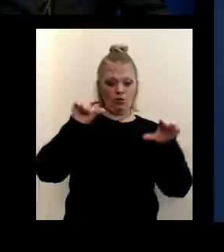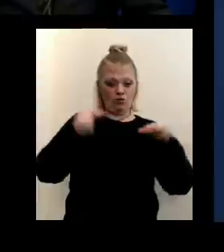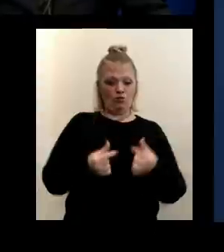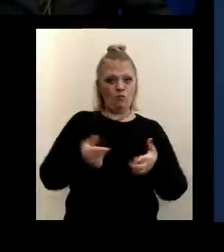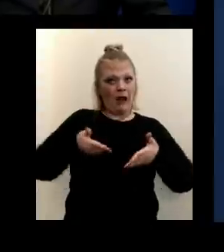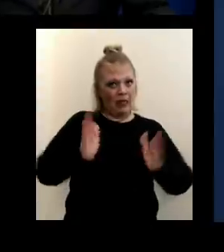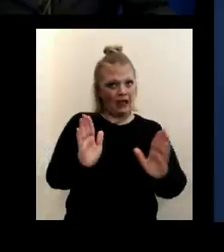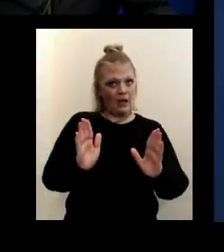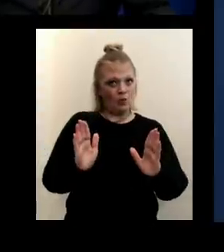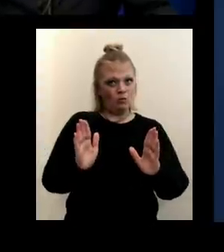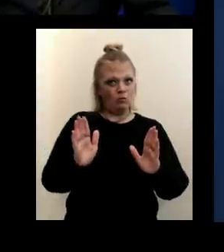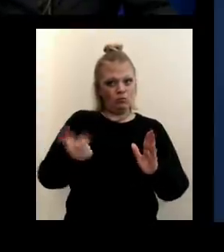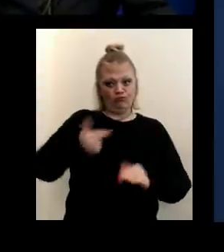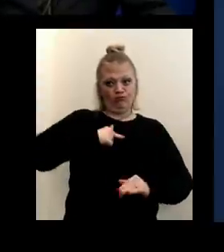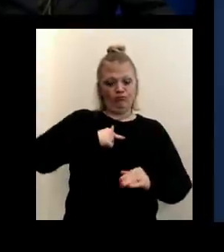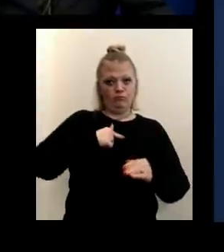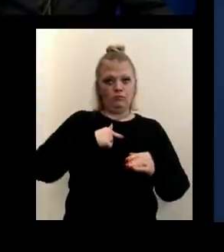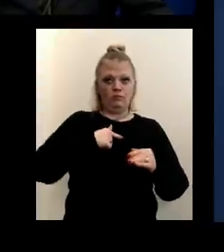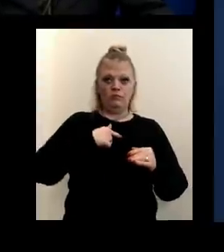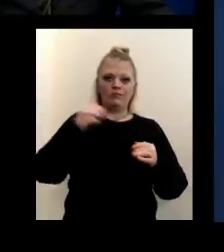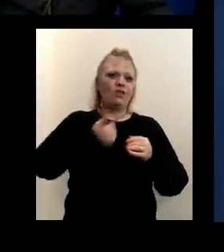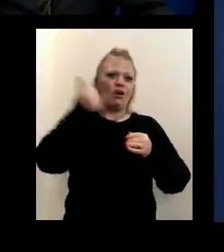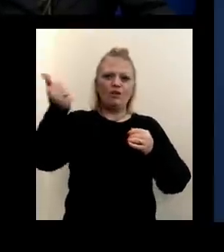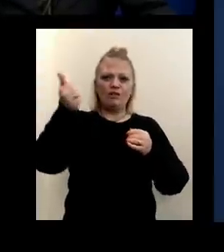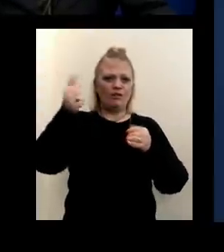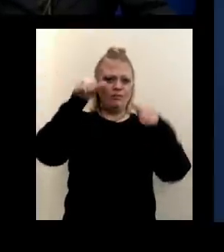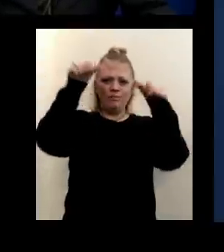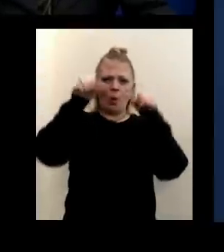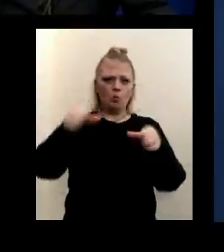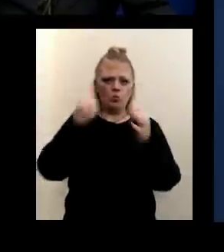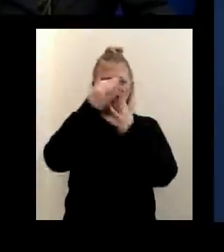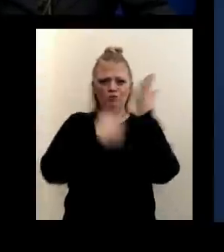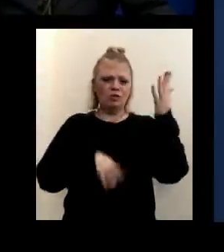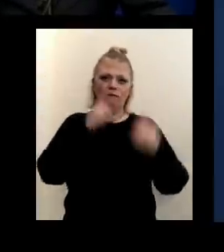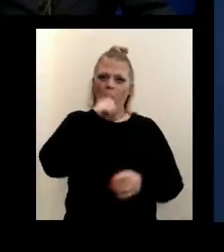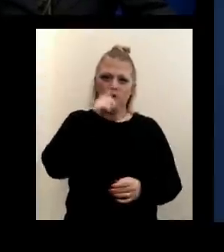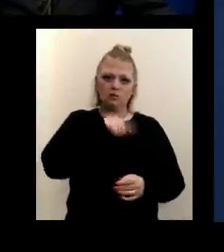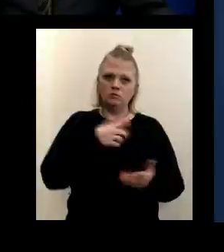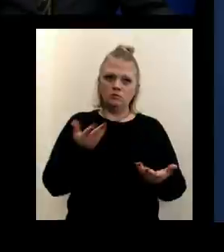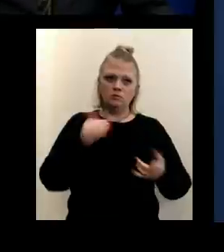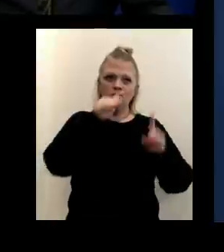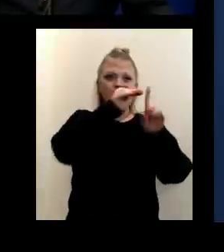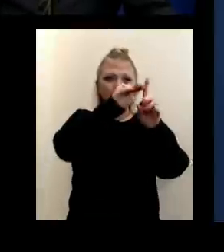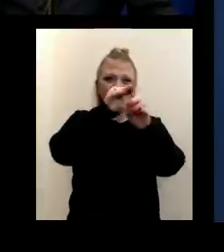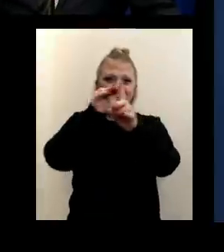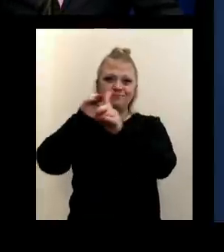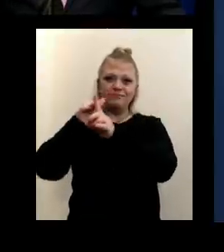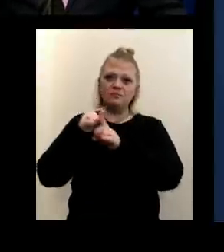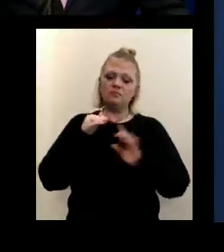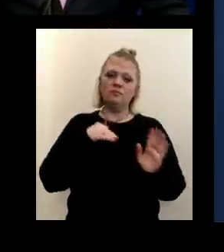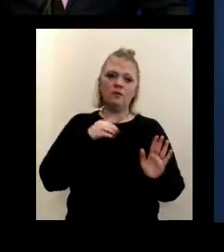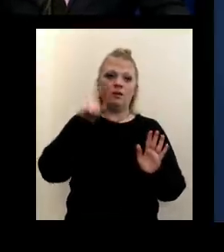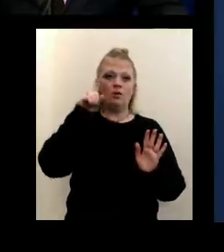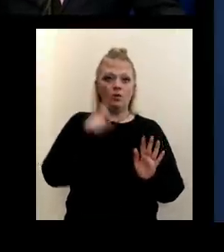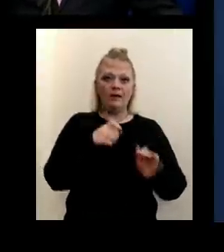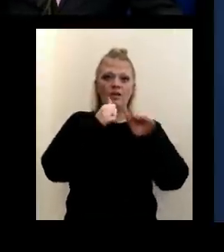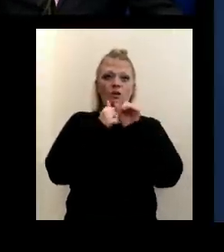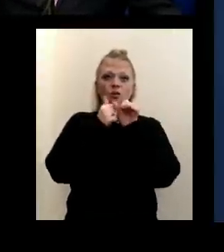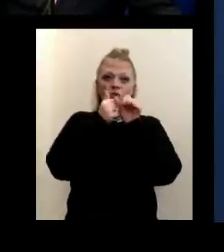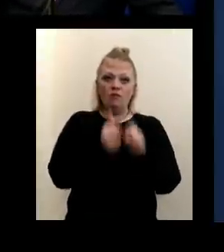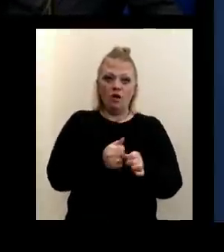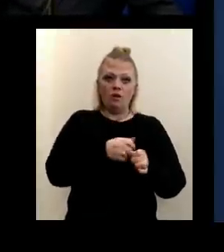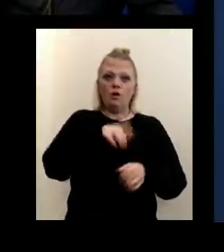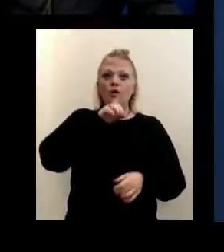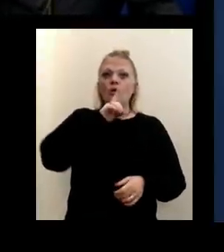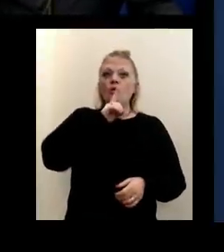allowed to get it. And there were other things that were posted that were false. I want to remind everybody, you need to follow real